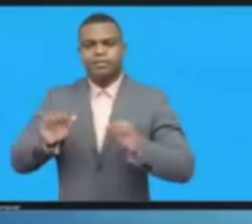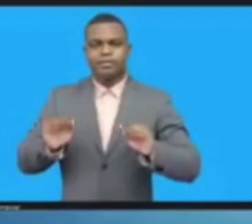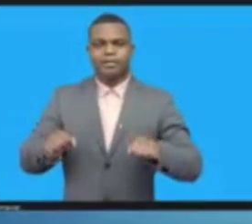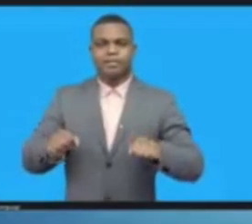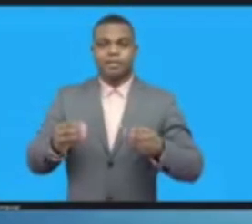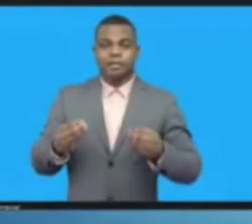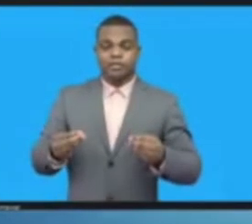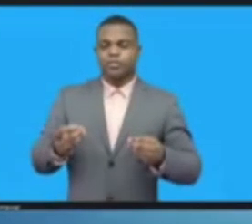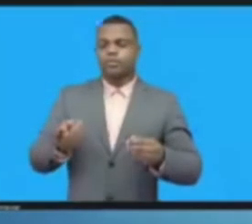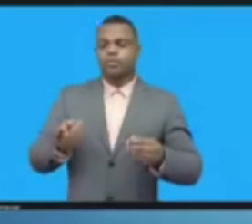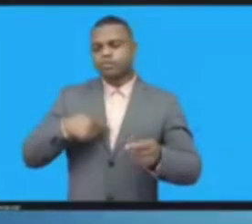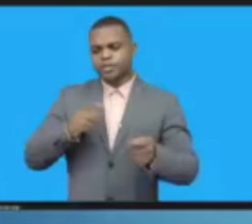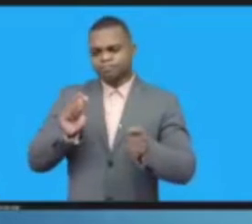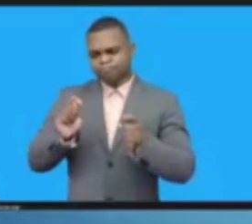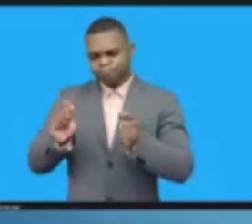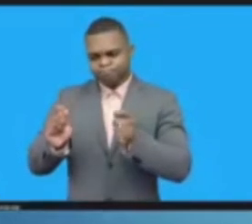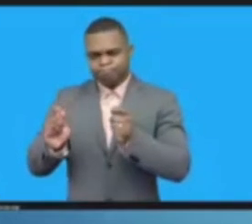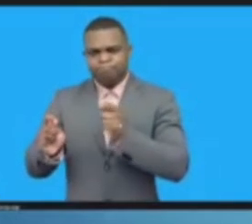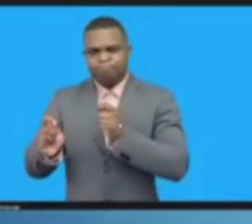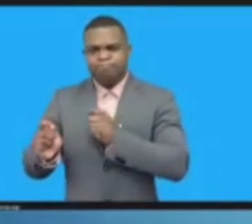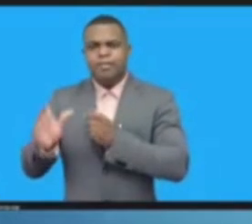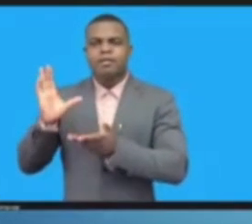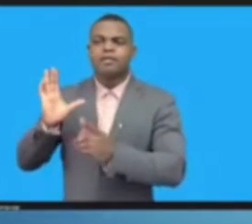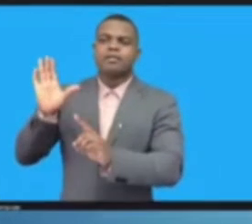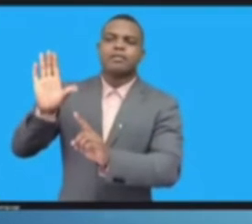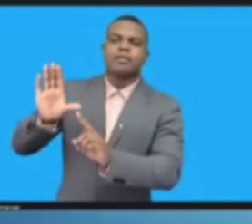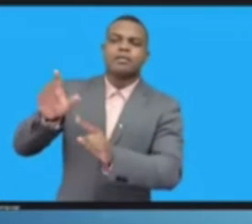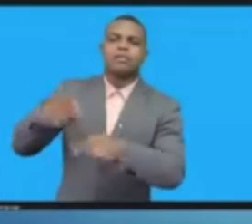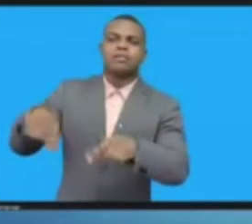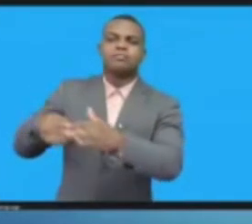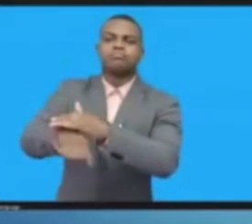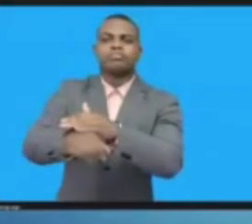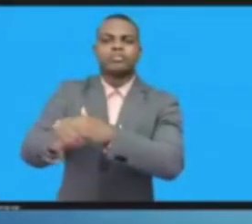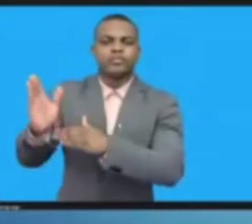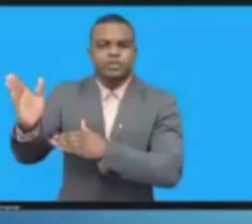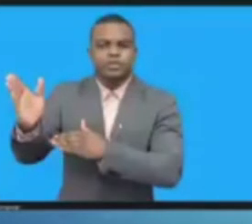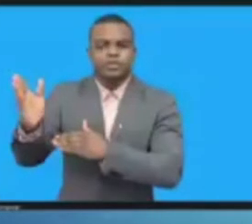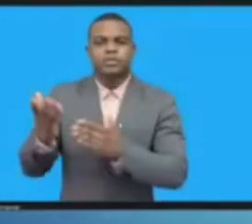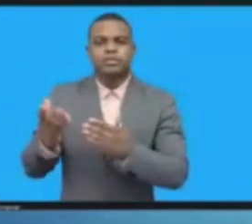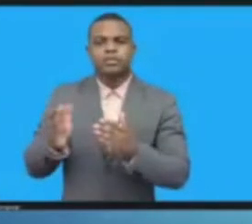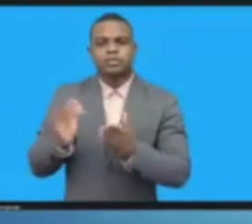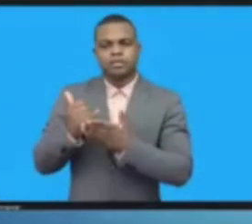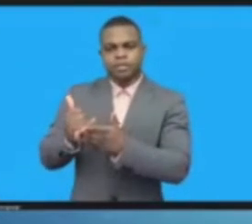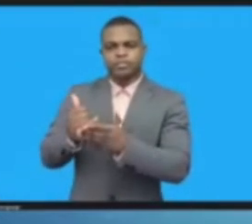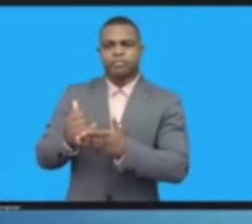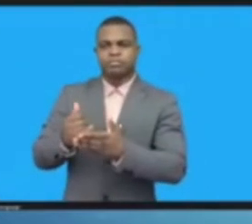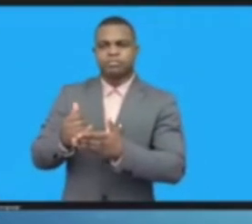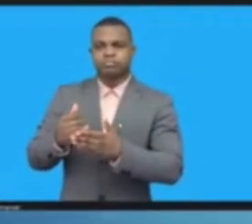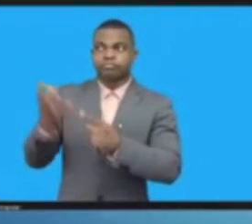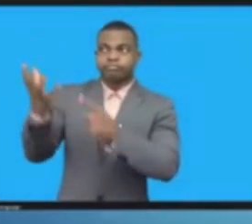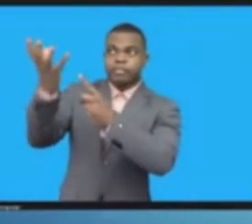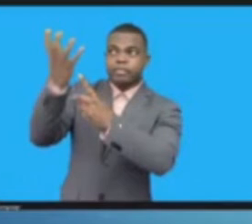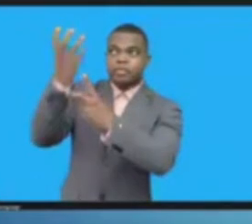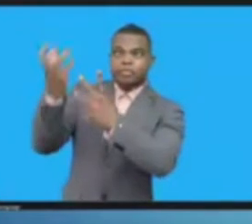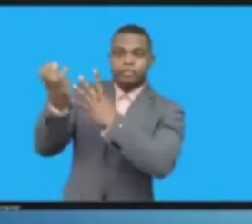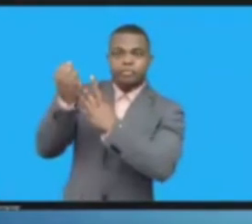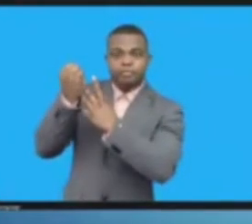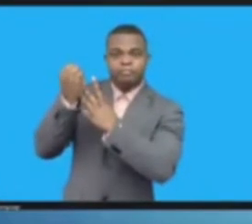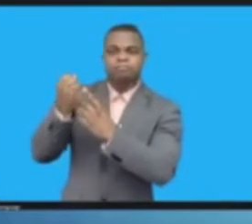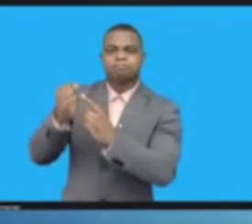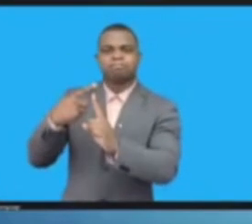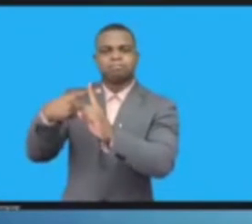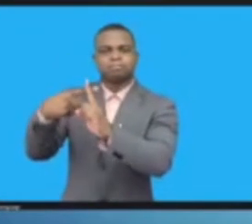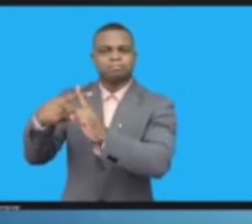technology, rather than cowered by its dark side. So let me close by returning